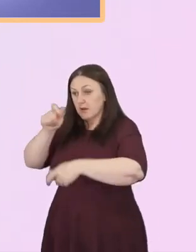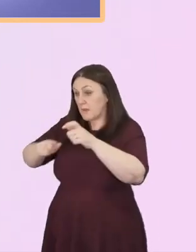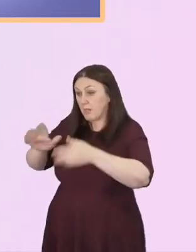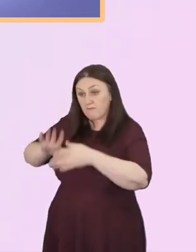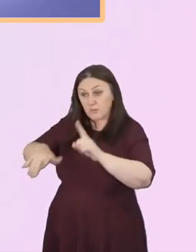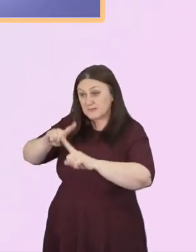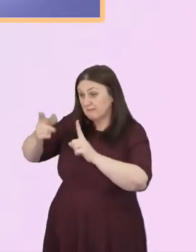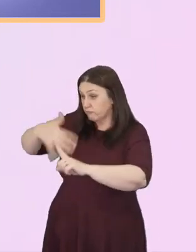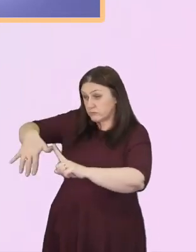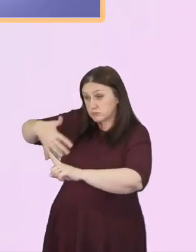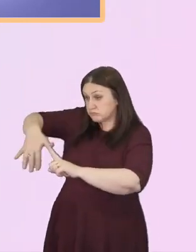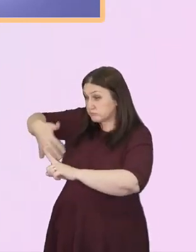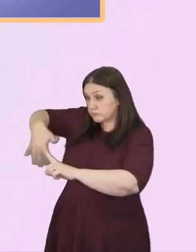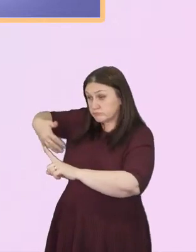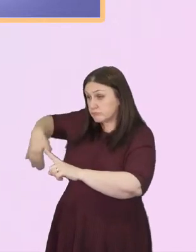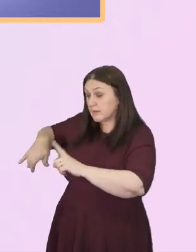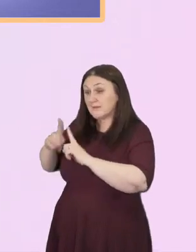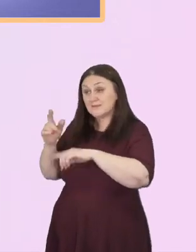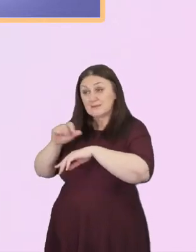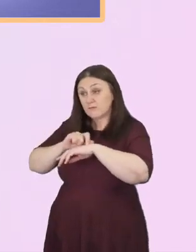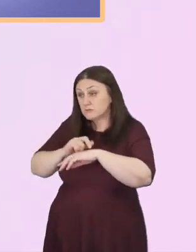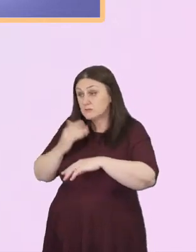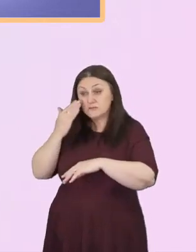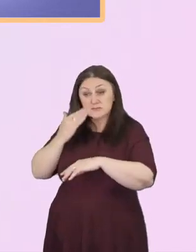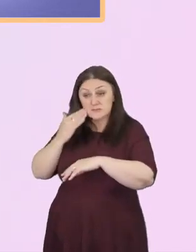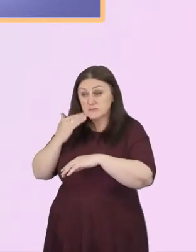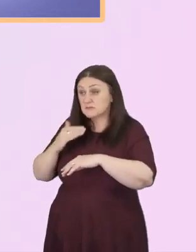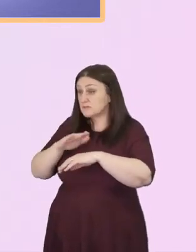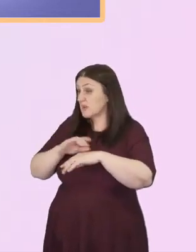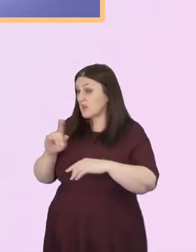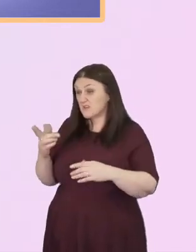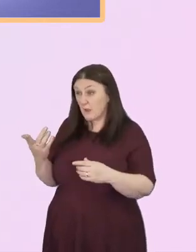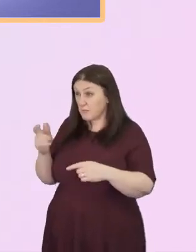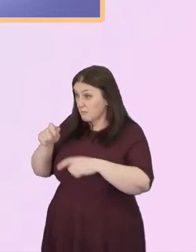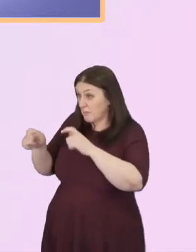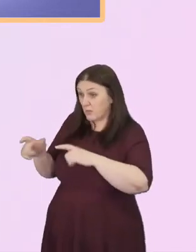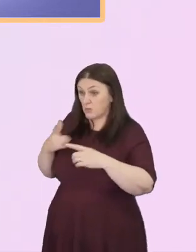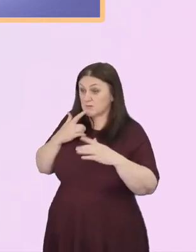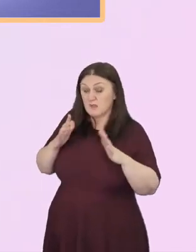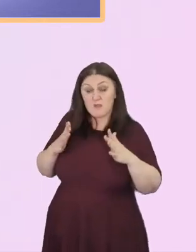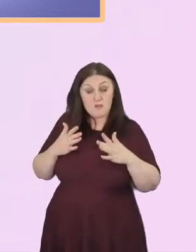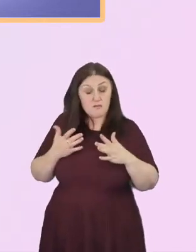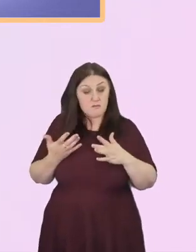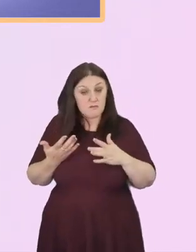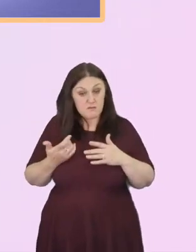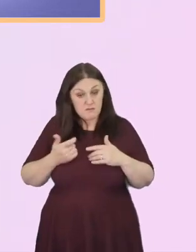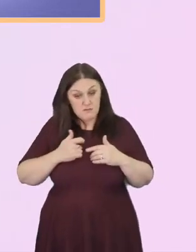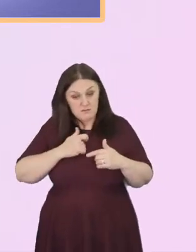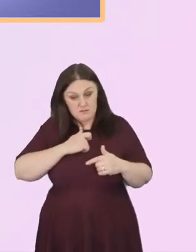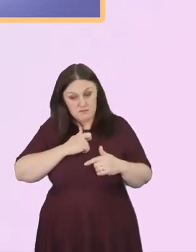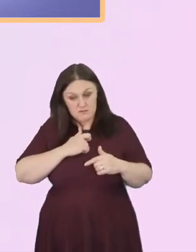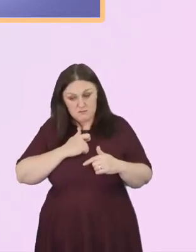black and brown, who identify themselves not as being that white,